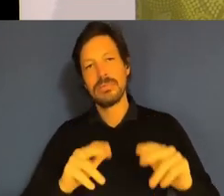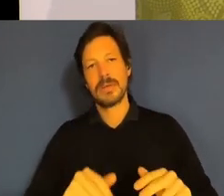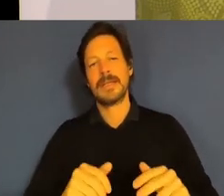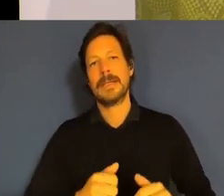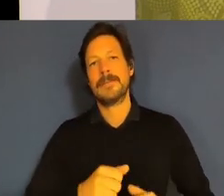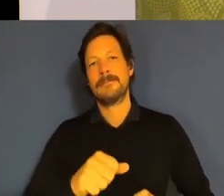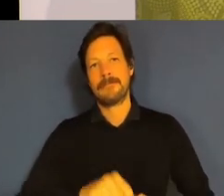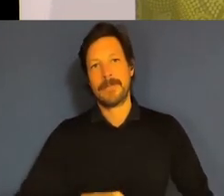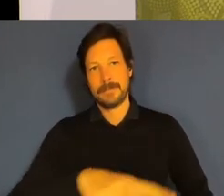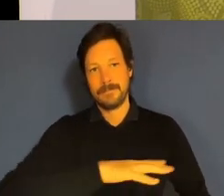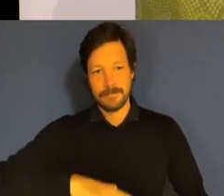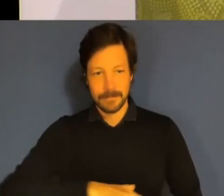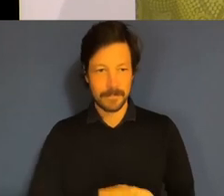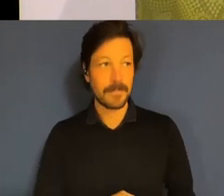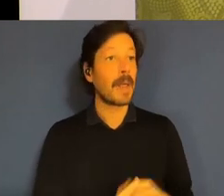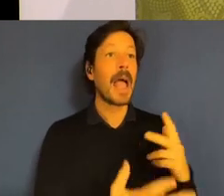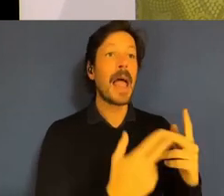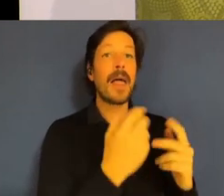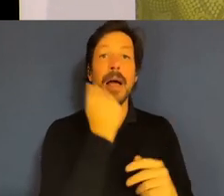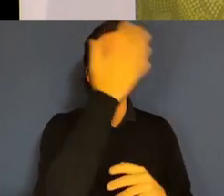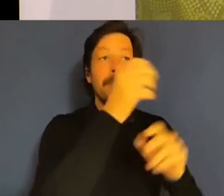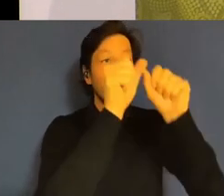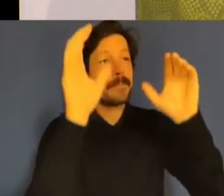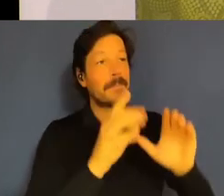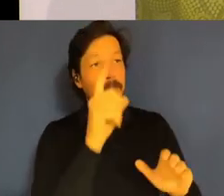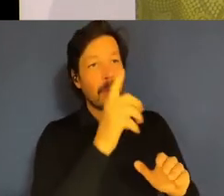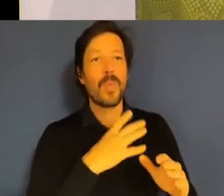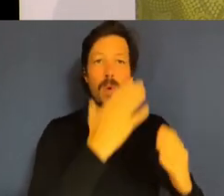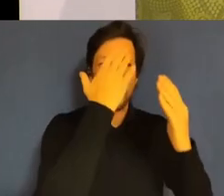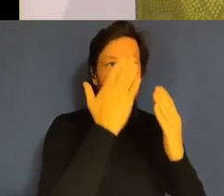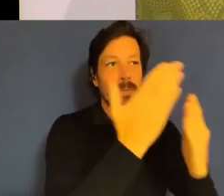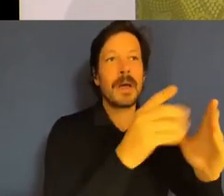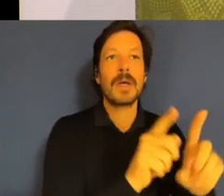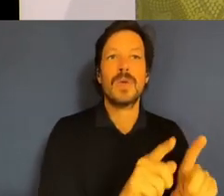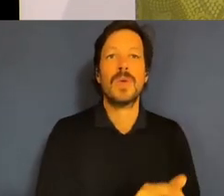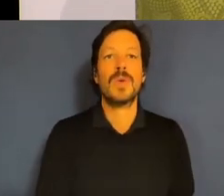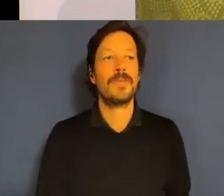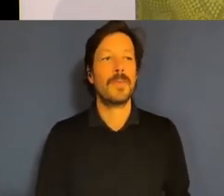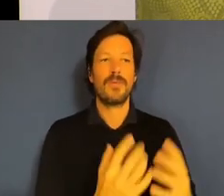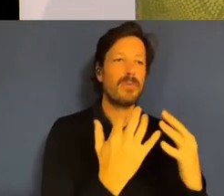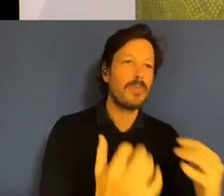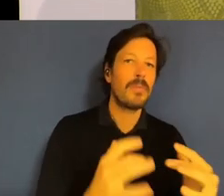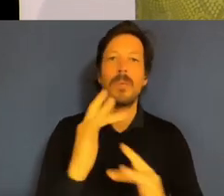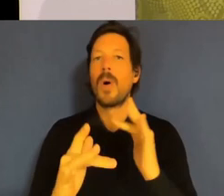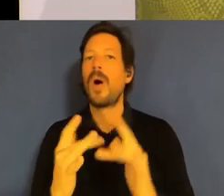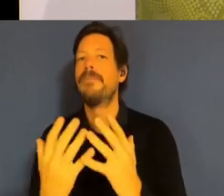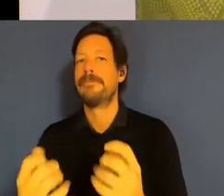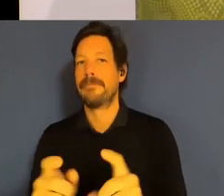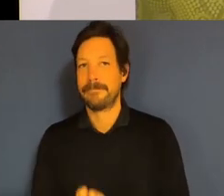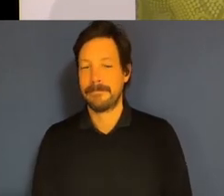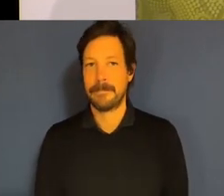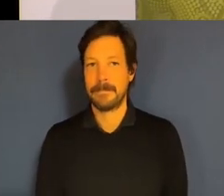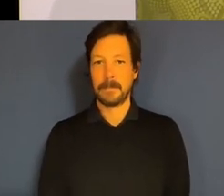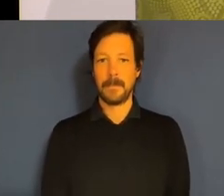respect to any other Aboriginal and Torres Strait Islander peoples joining us here or online today, and I'm very proud to be part of a government